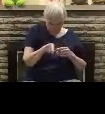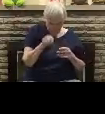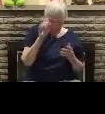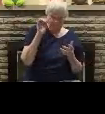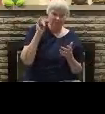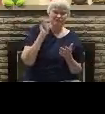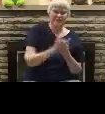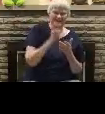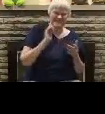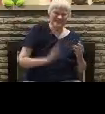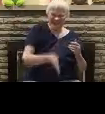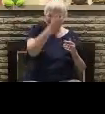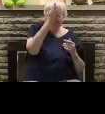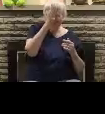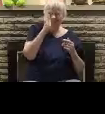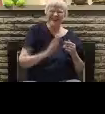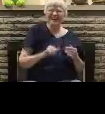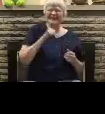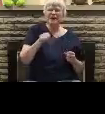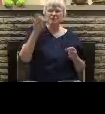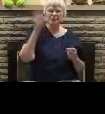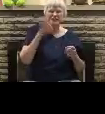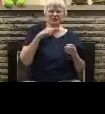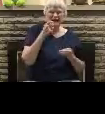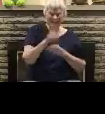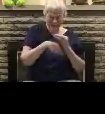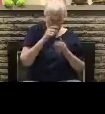That's not the God being preached today, but that's the God in this book.